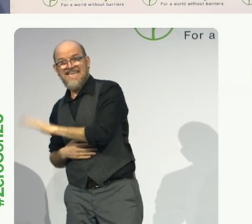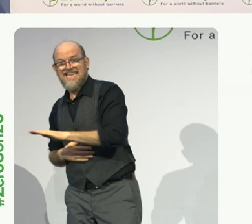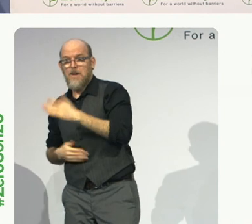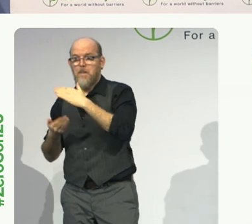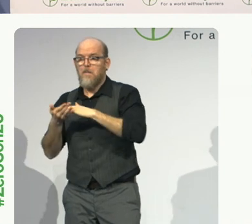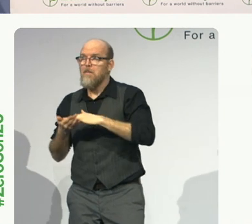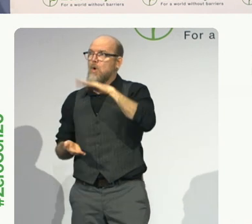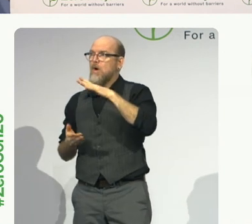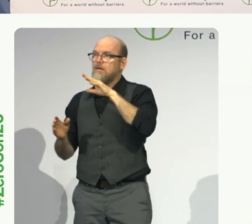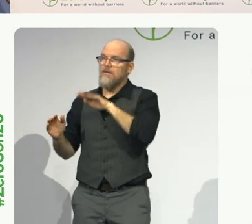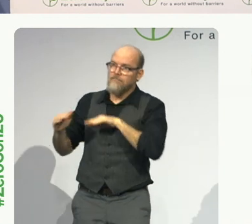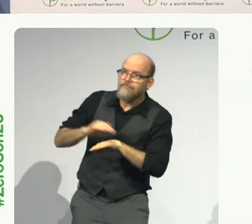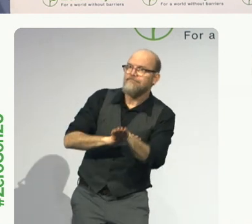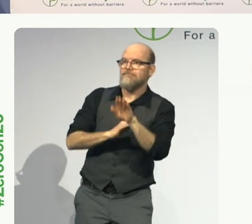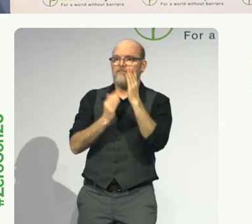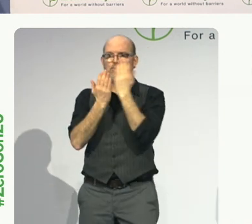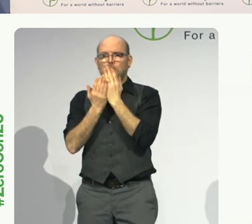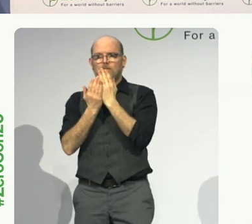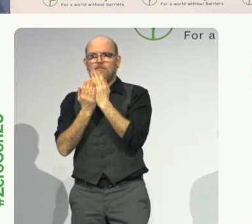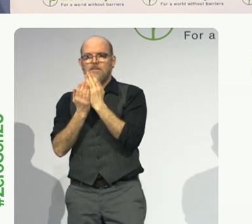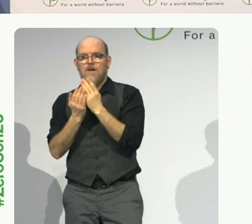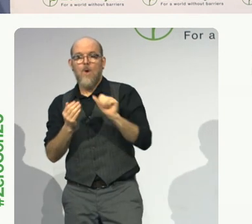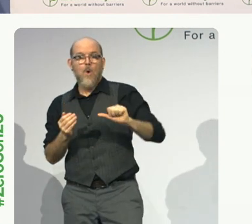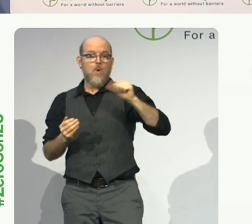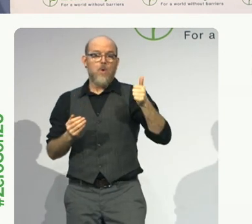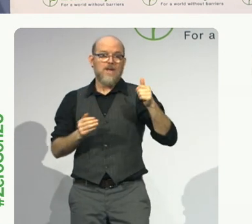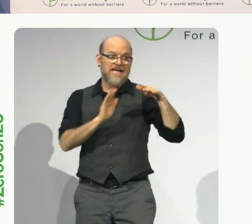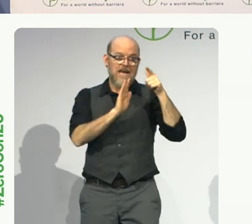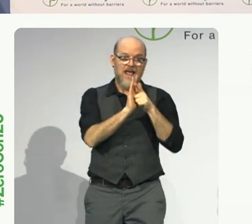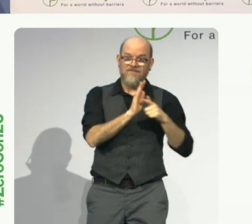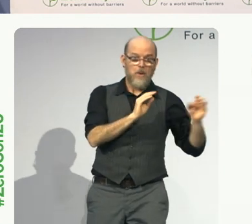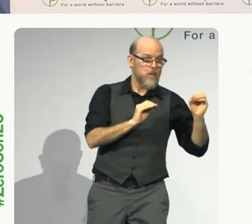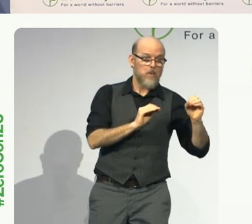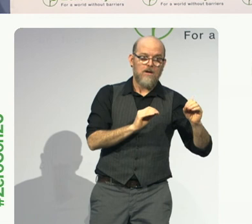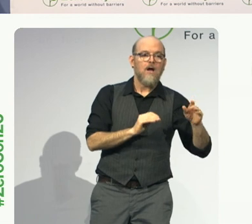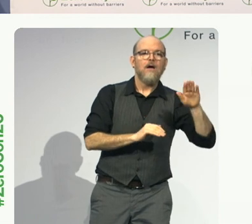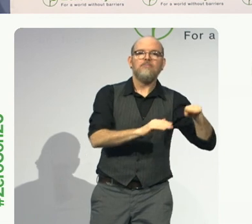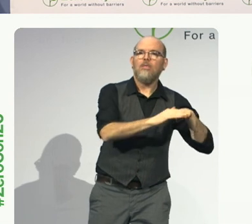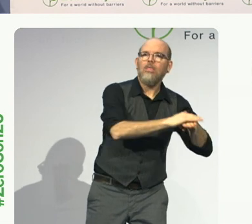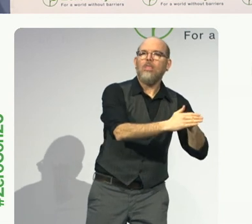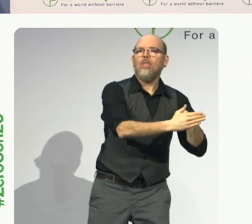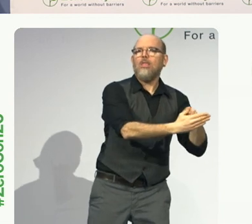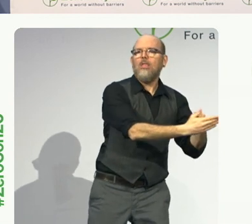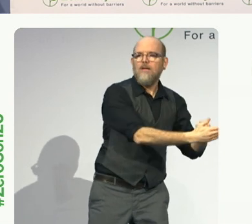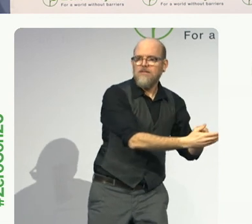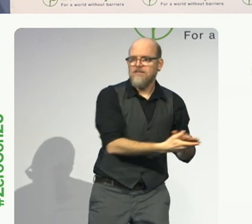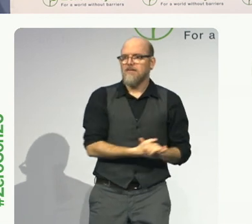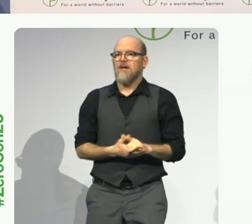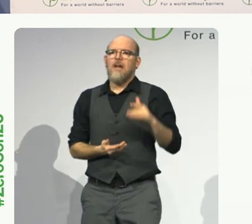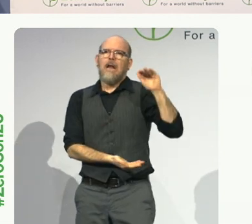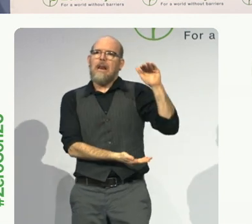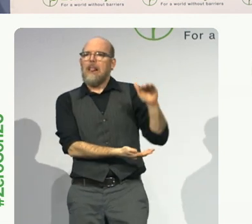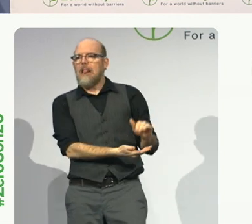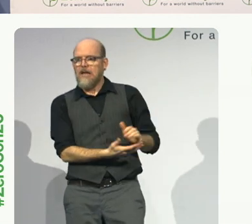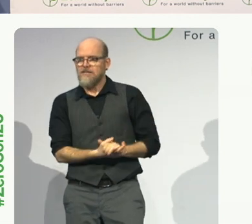So how far are we as a world in terms of what measures of inclusion exist?